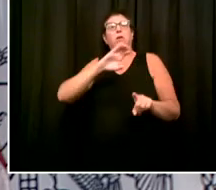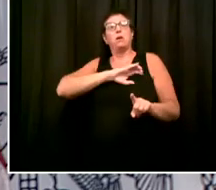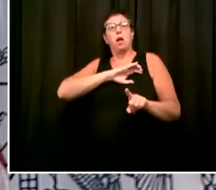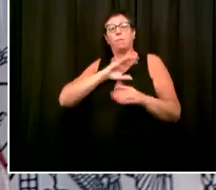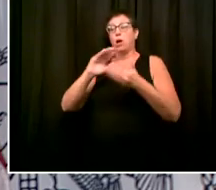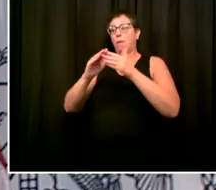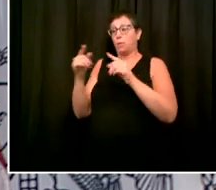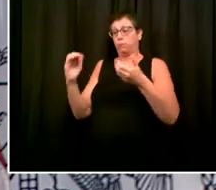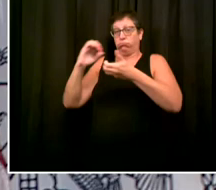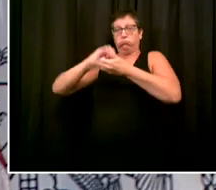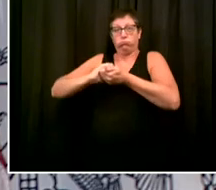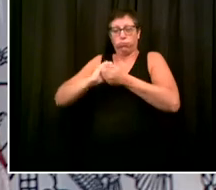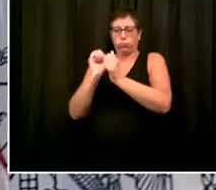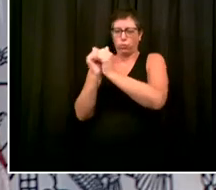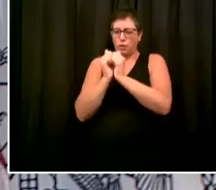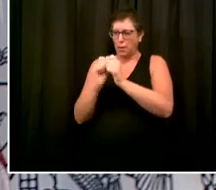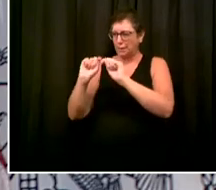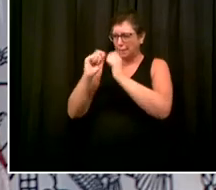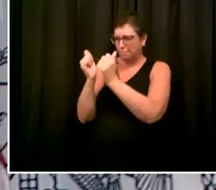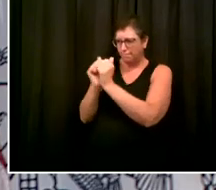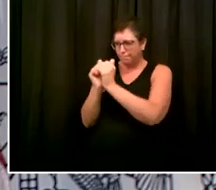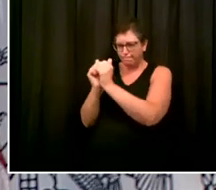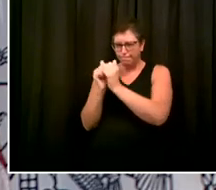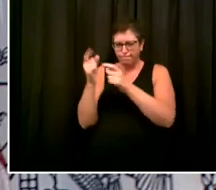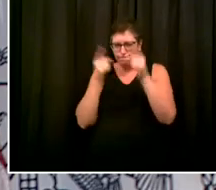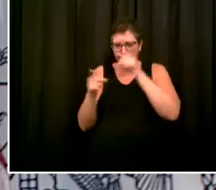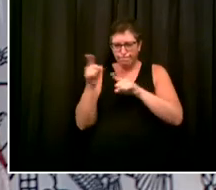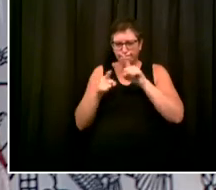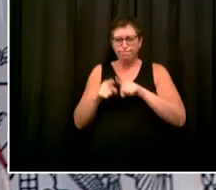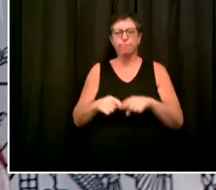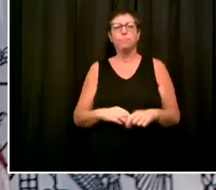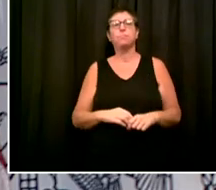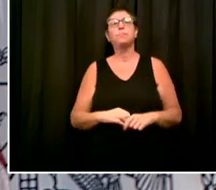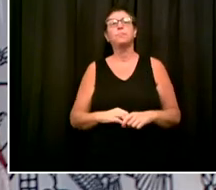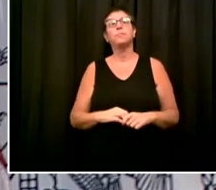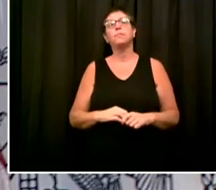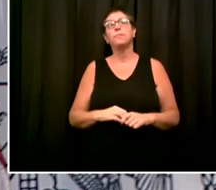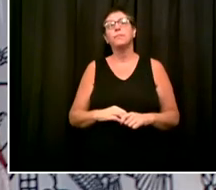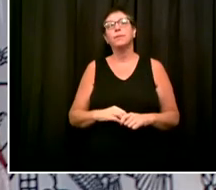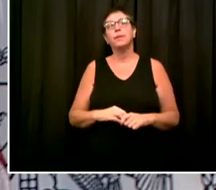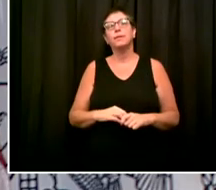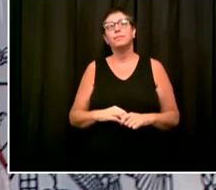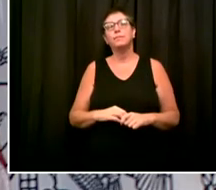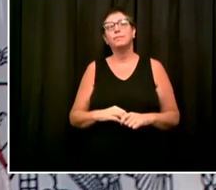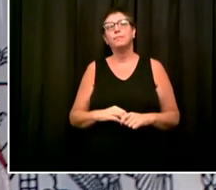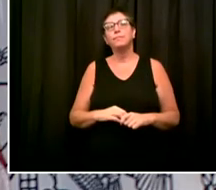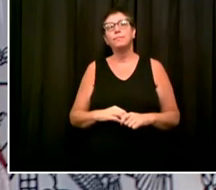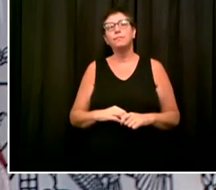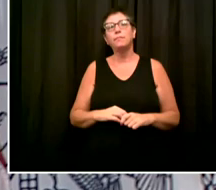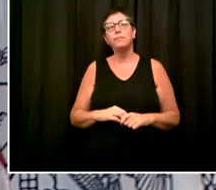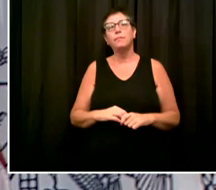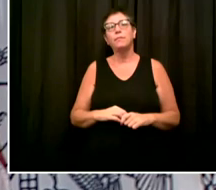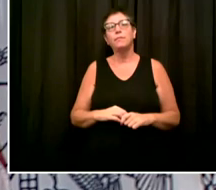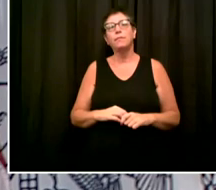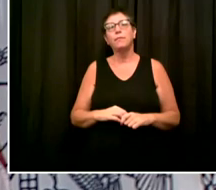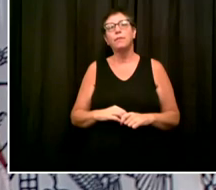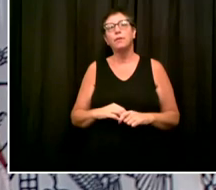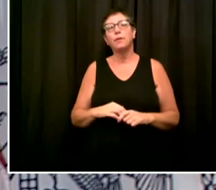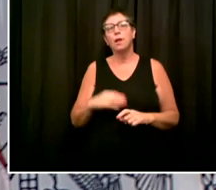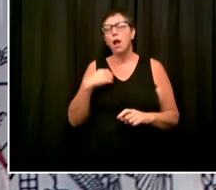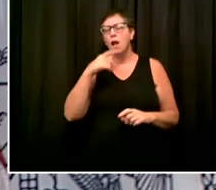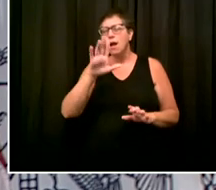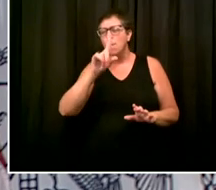community. Okay, so then the assumption is there will be some kind of plan, and how will this work on the street?